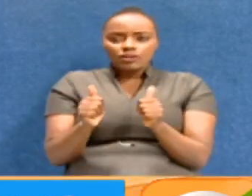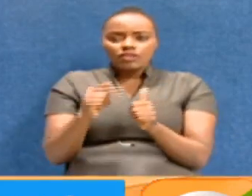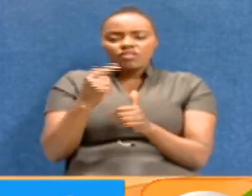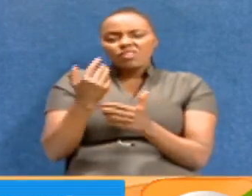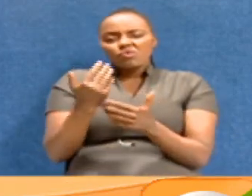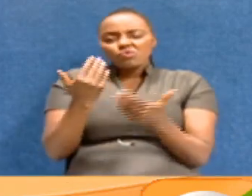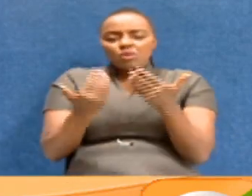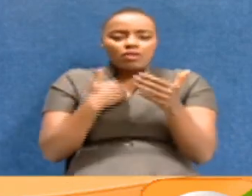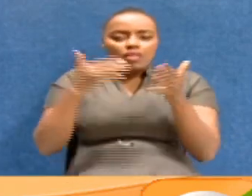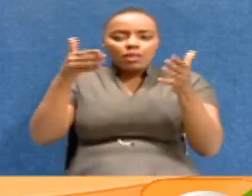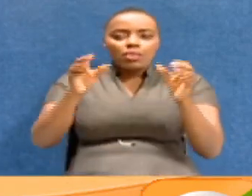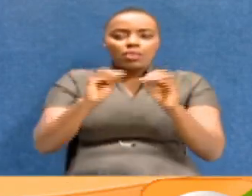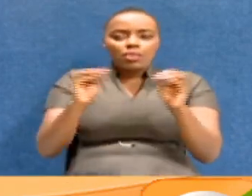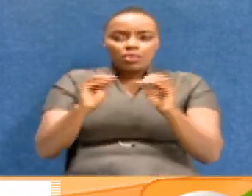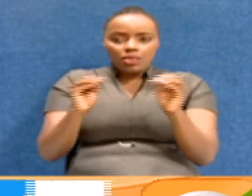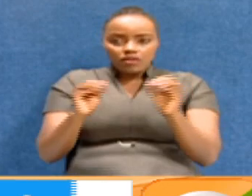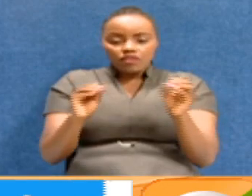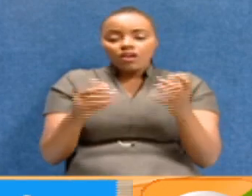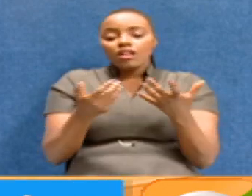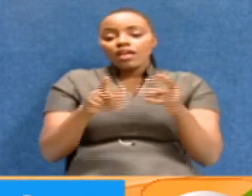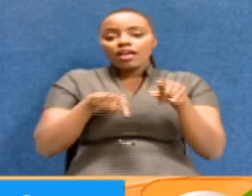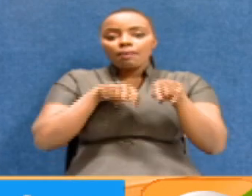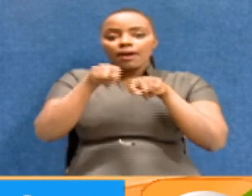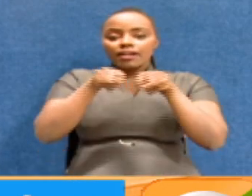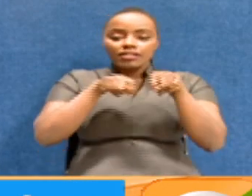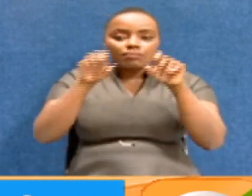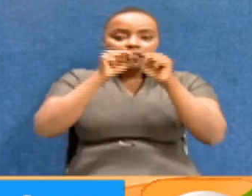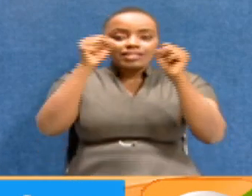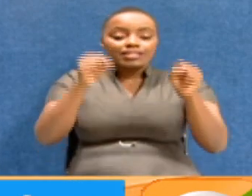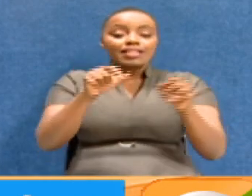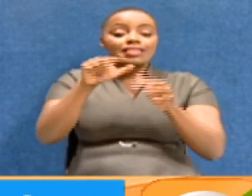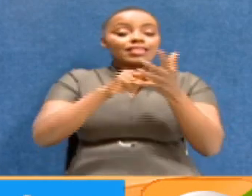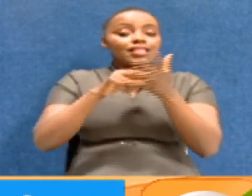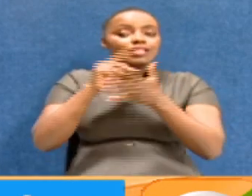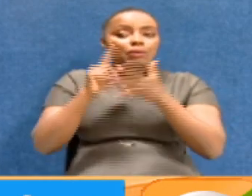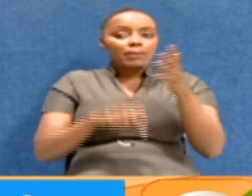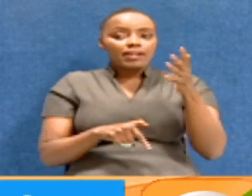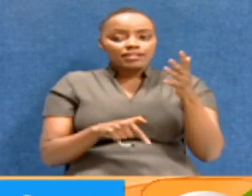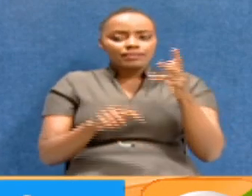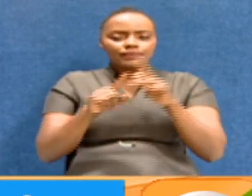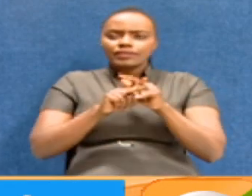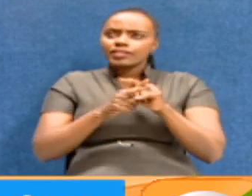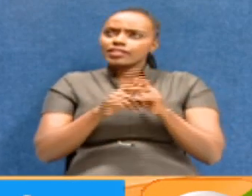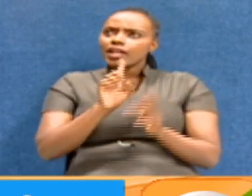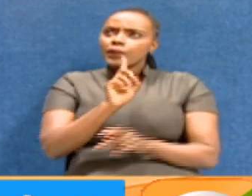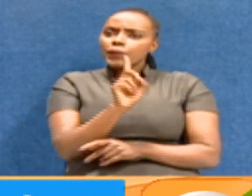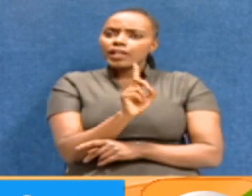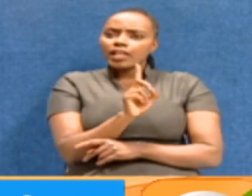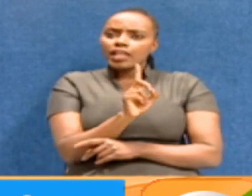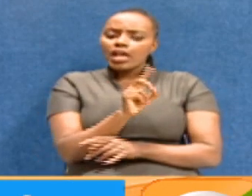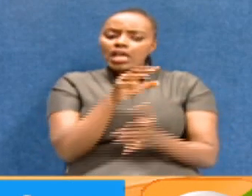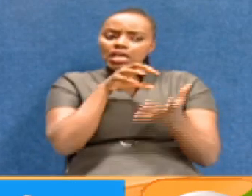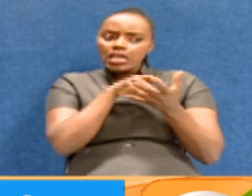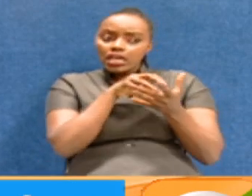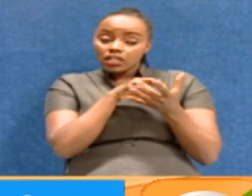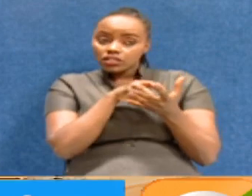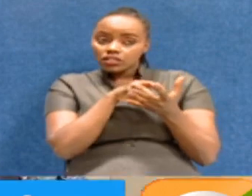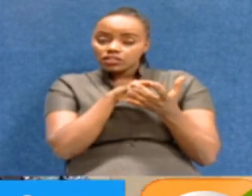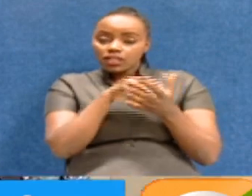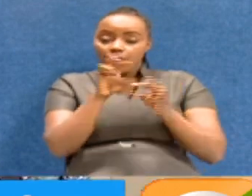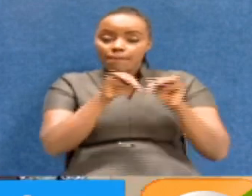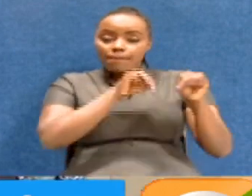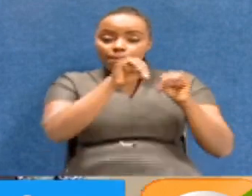an ERM system, enterprise risk management system. What that meant is that from case management